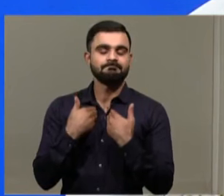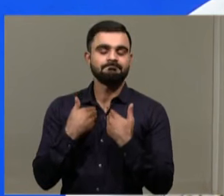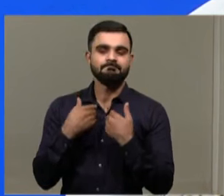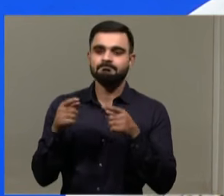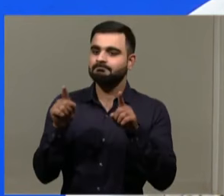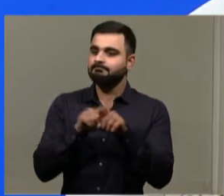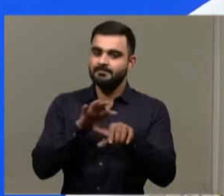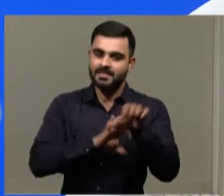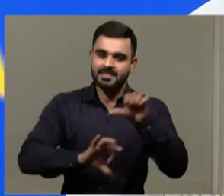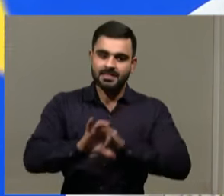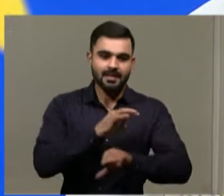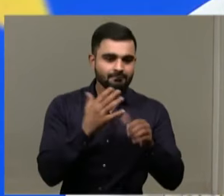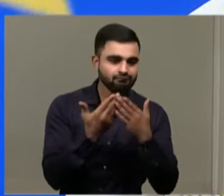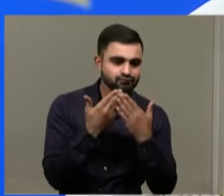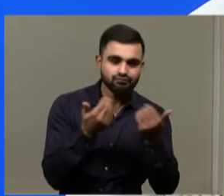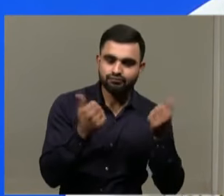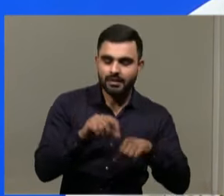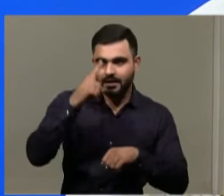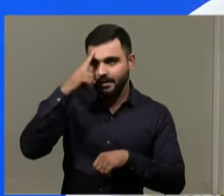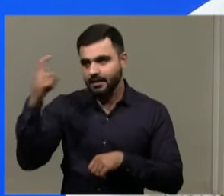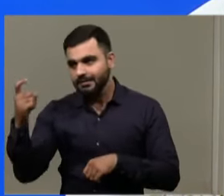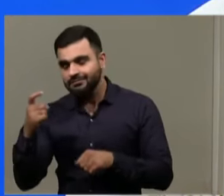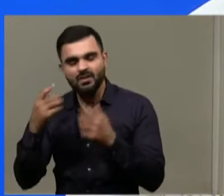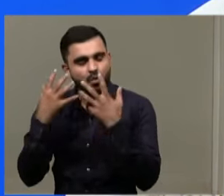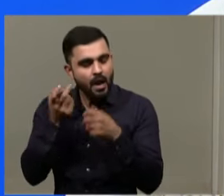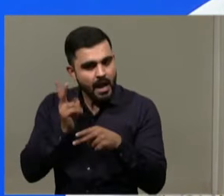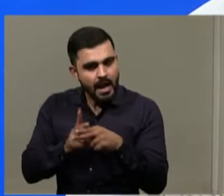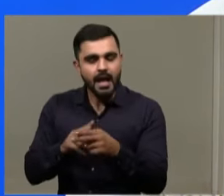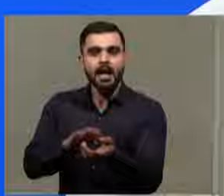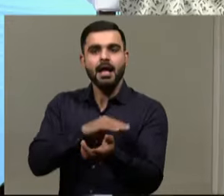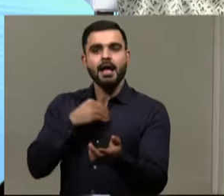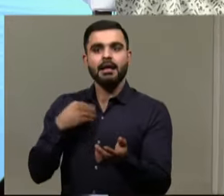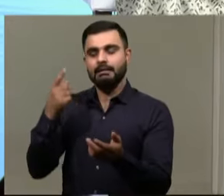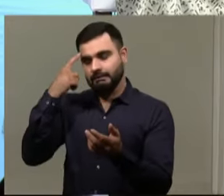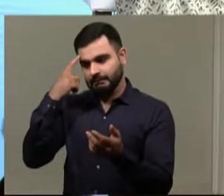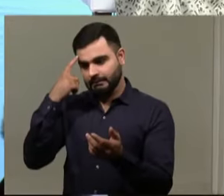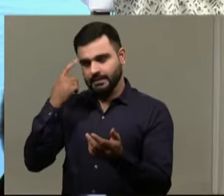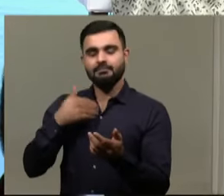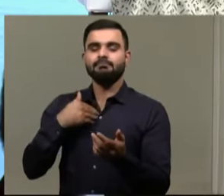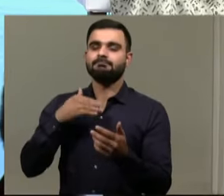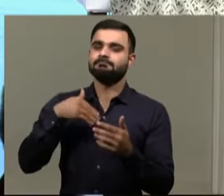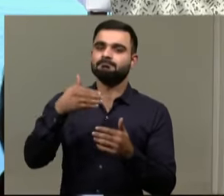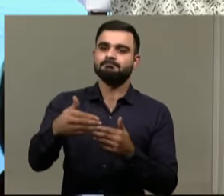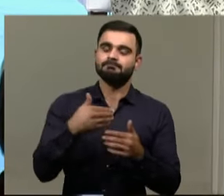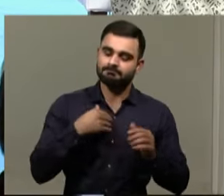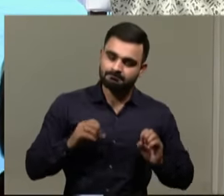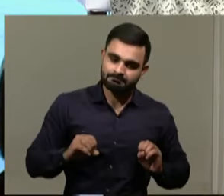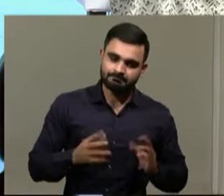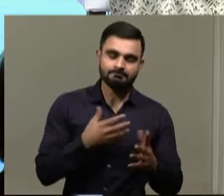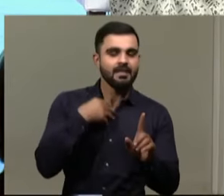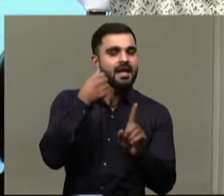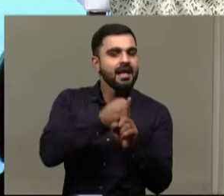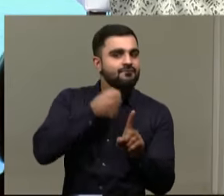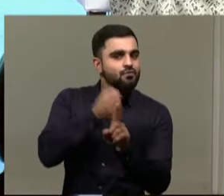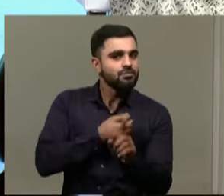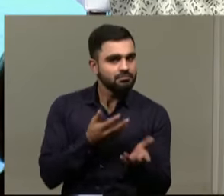science even though I had a dream of becoming a doctor. Then, I had to take arts. Then, I started advocating